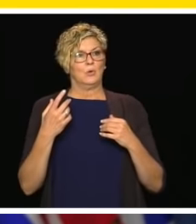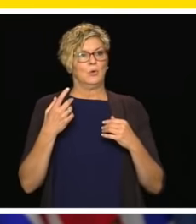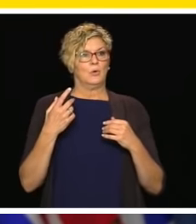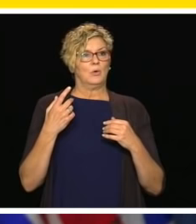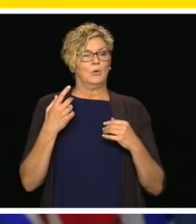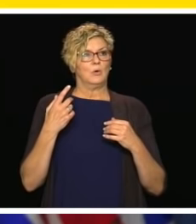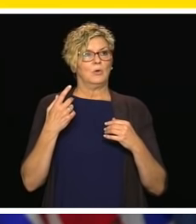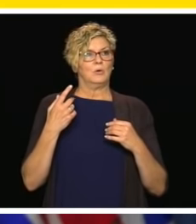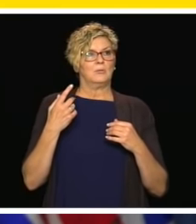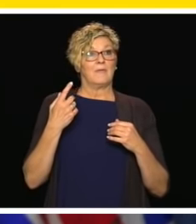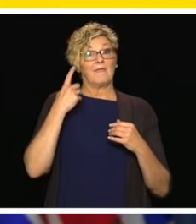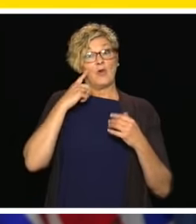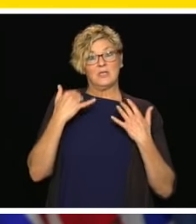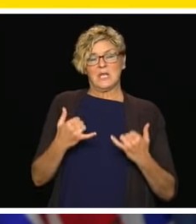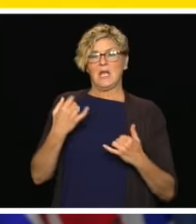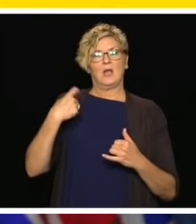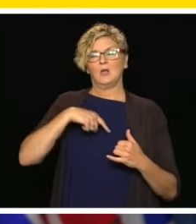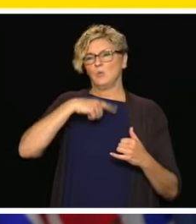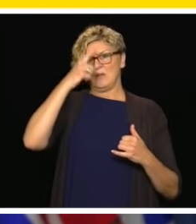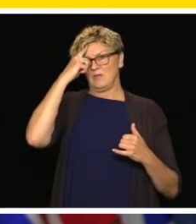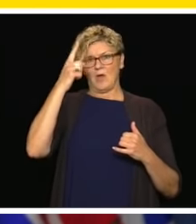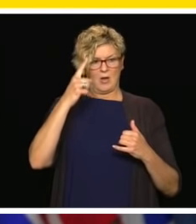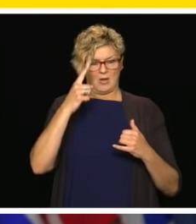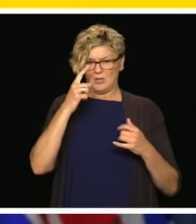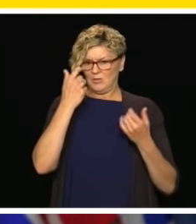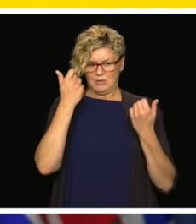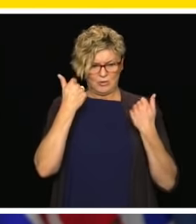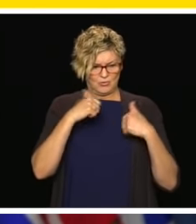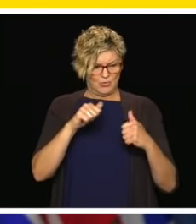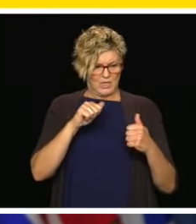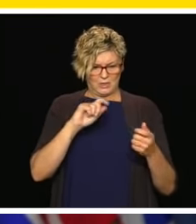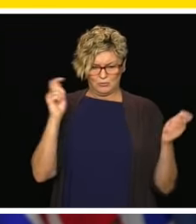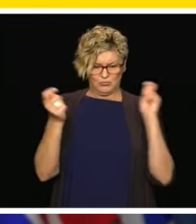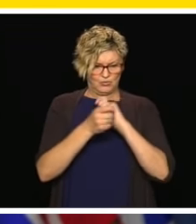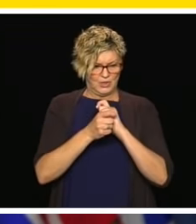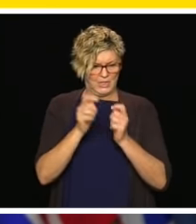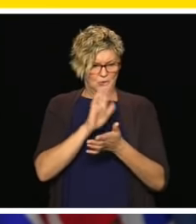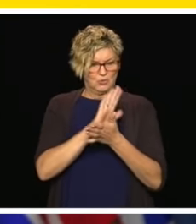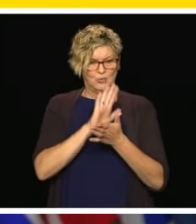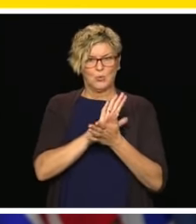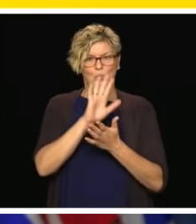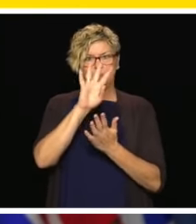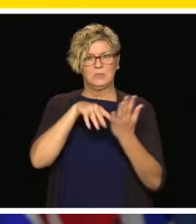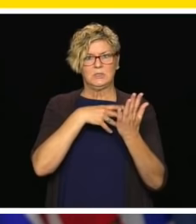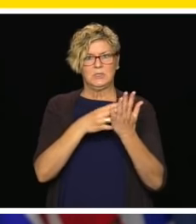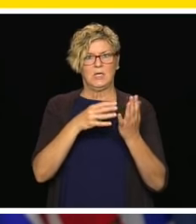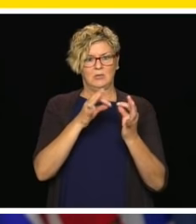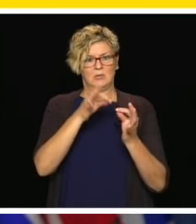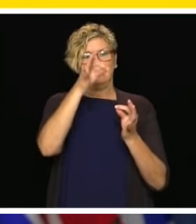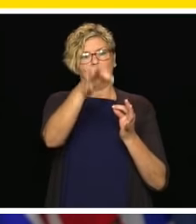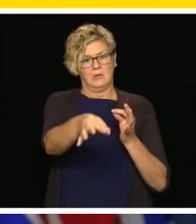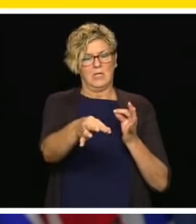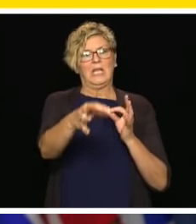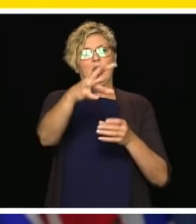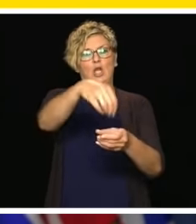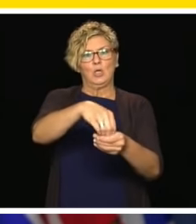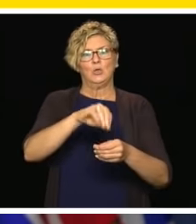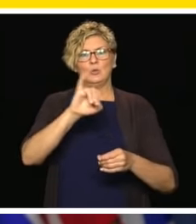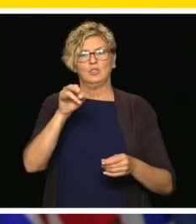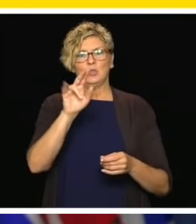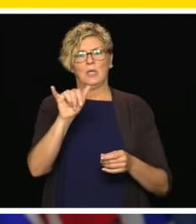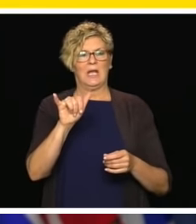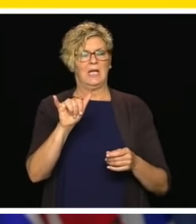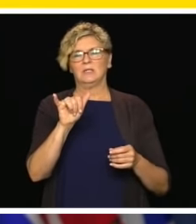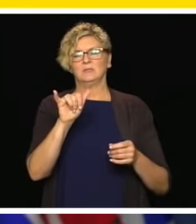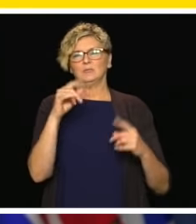changing the school schedule around calendar months. So the other part of your question was, I just